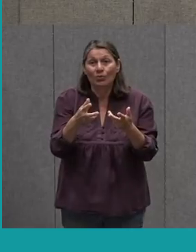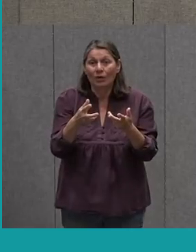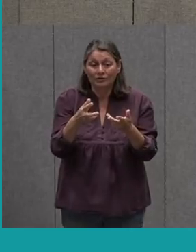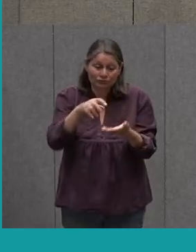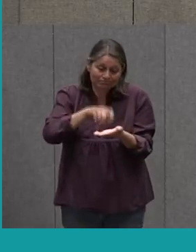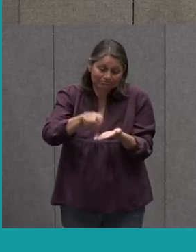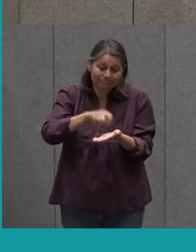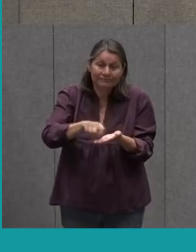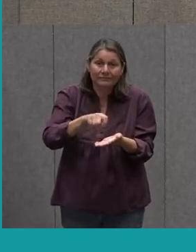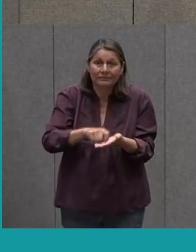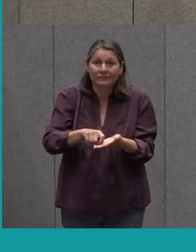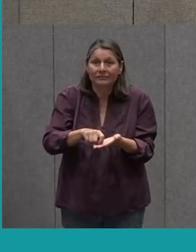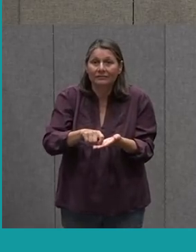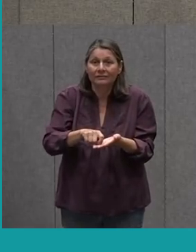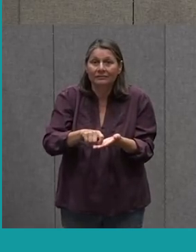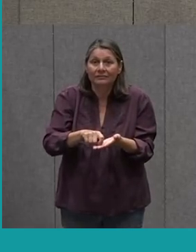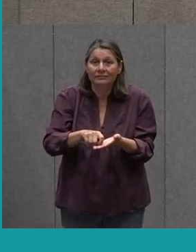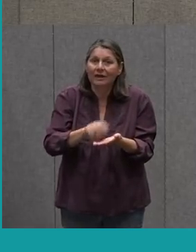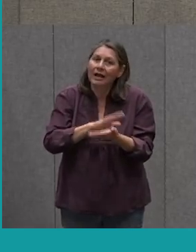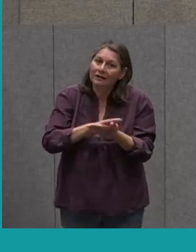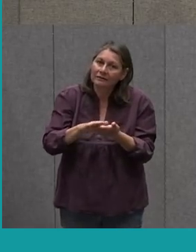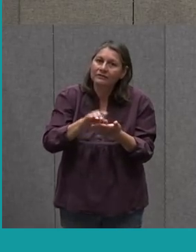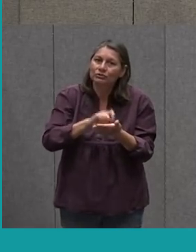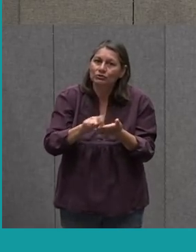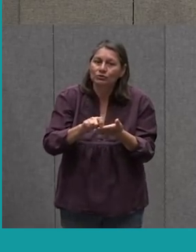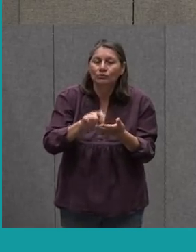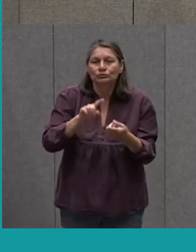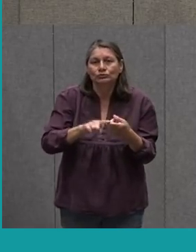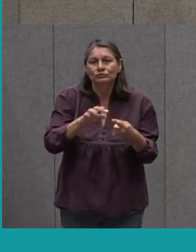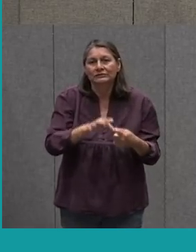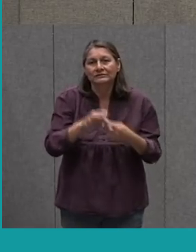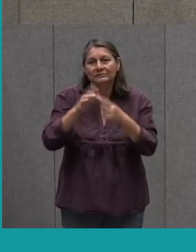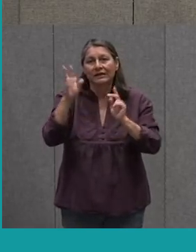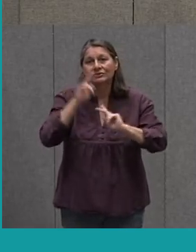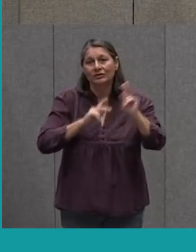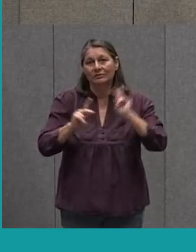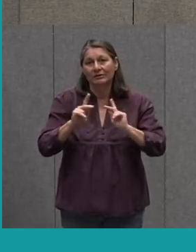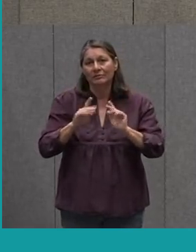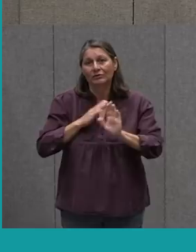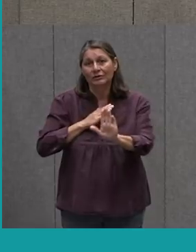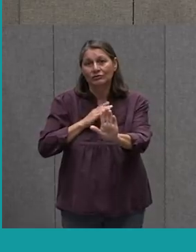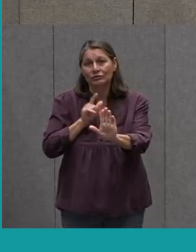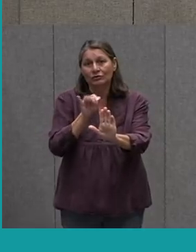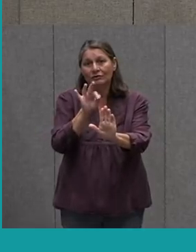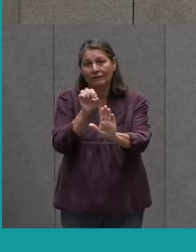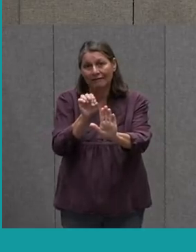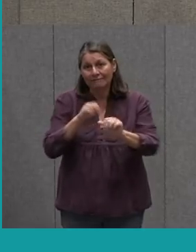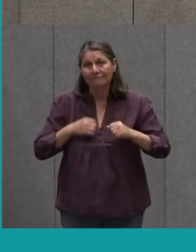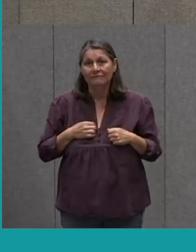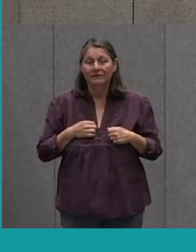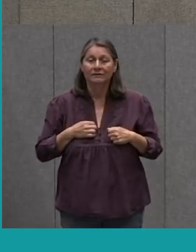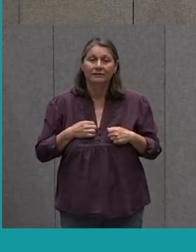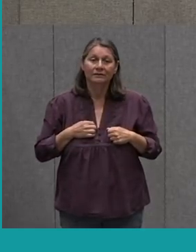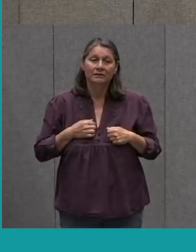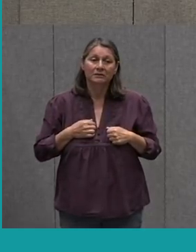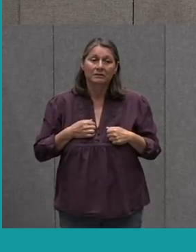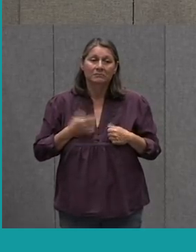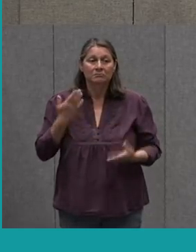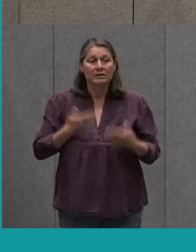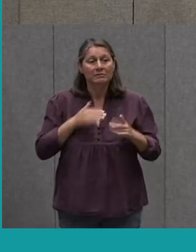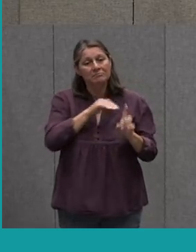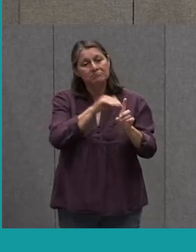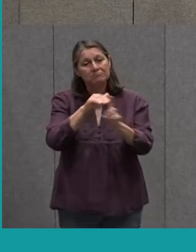To The Special People In Your Life Maybe You Want To Remind Them That You Love Them Maybe You Want To Remind Them That